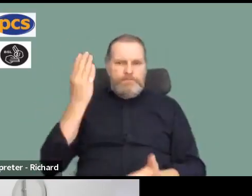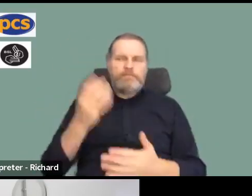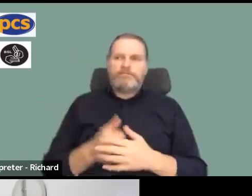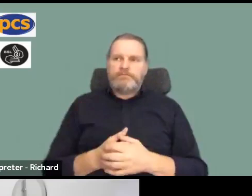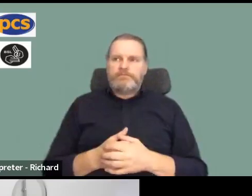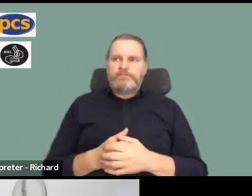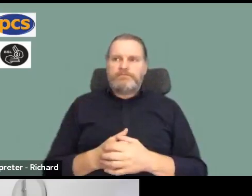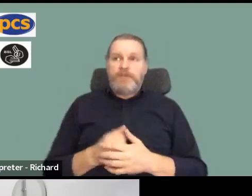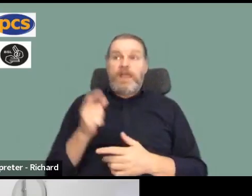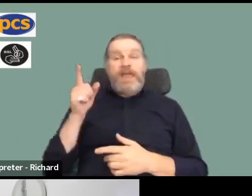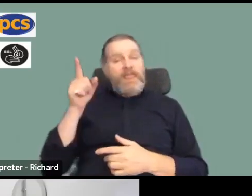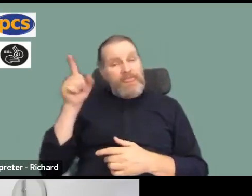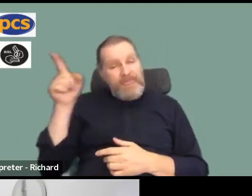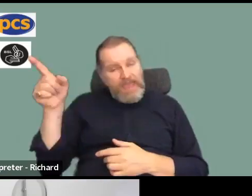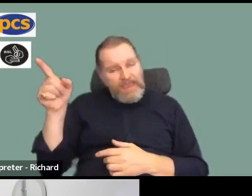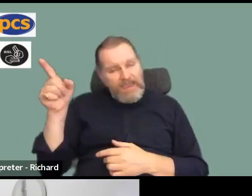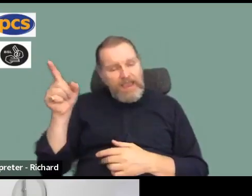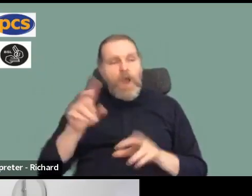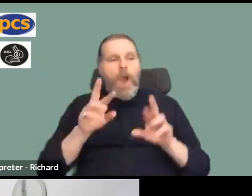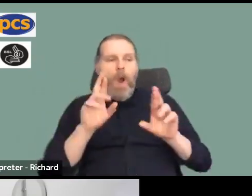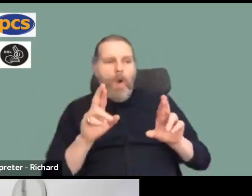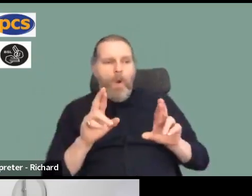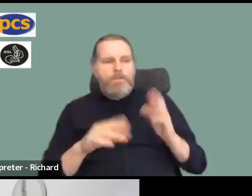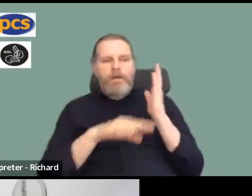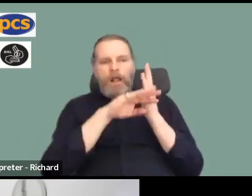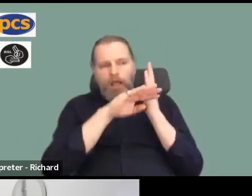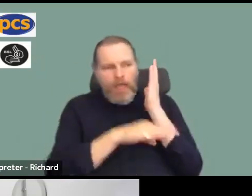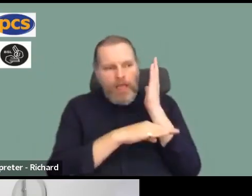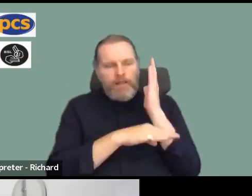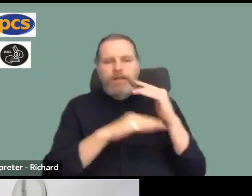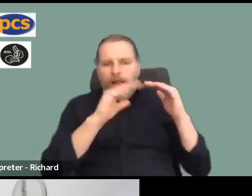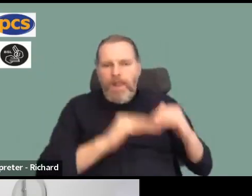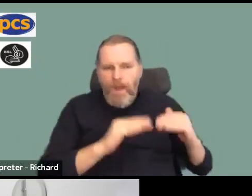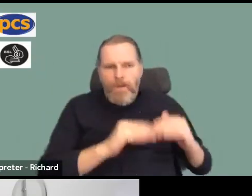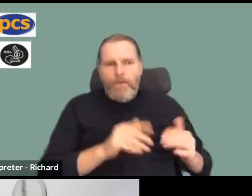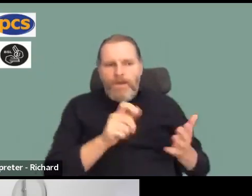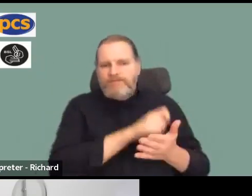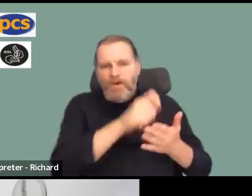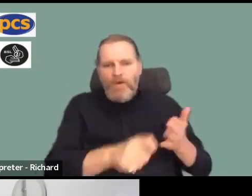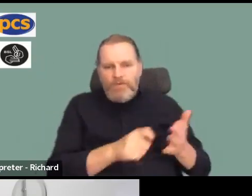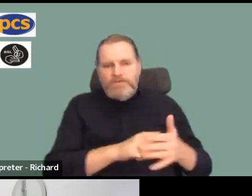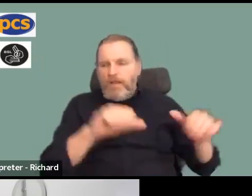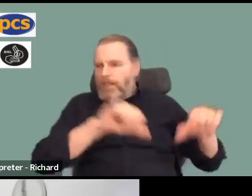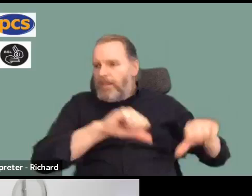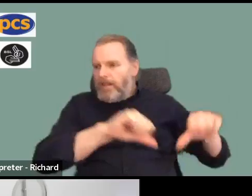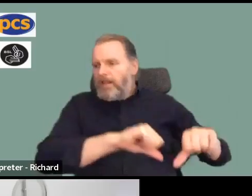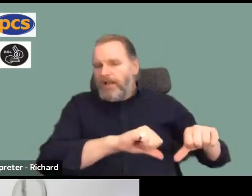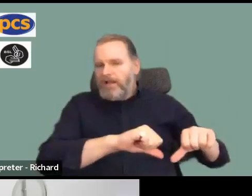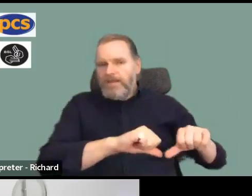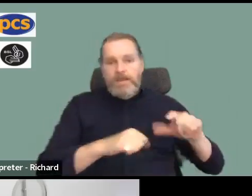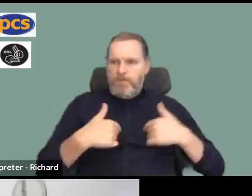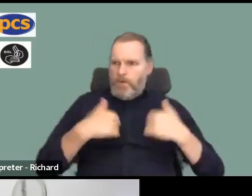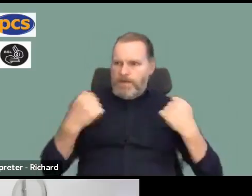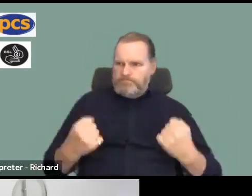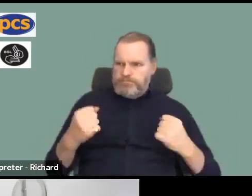thing they're relying on is that we won't win, and what we have to make sure is that we do win. And here's a thought, just to finish this